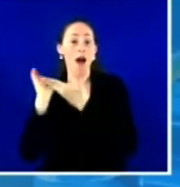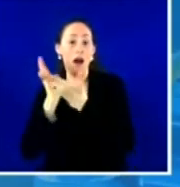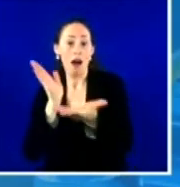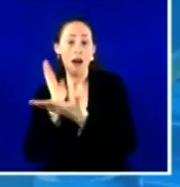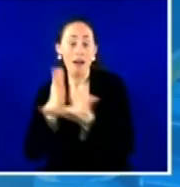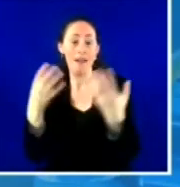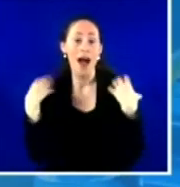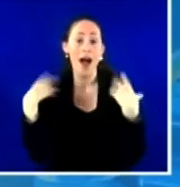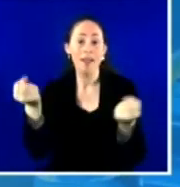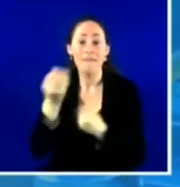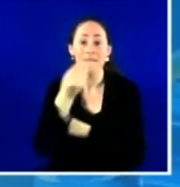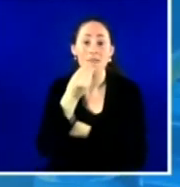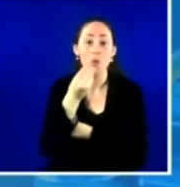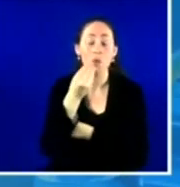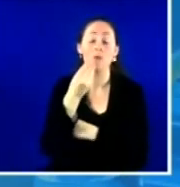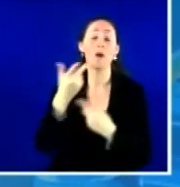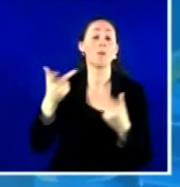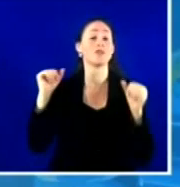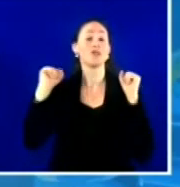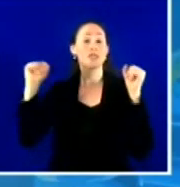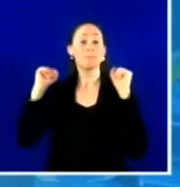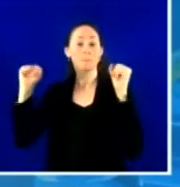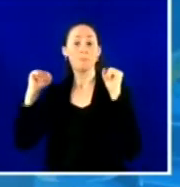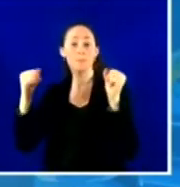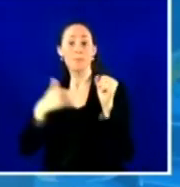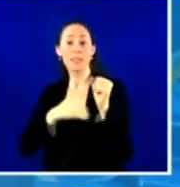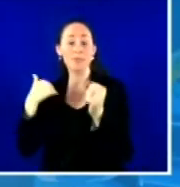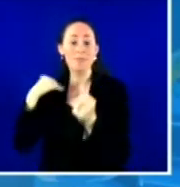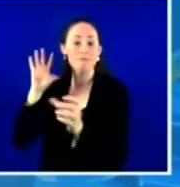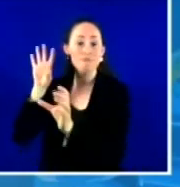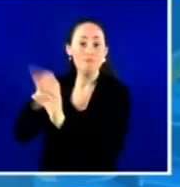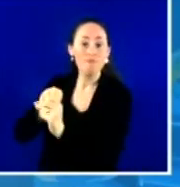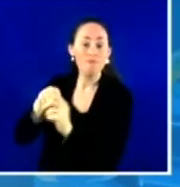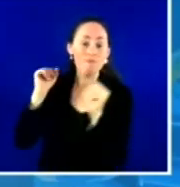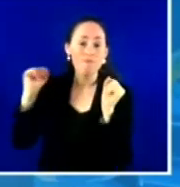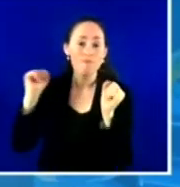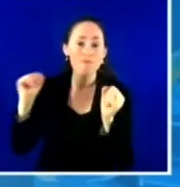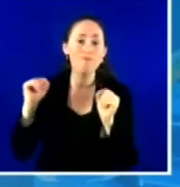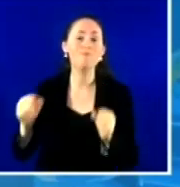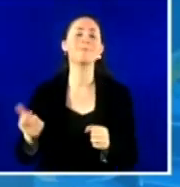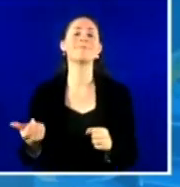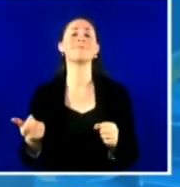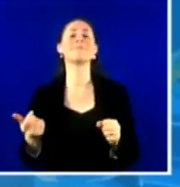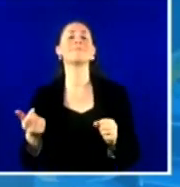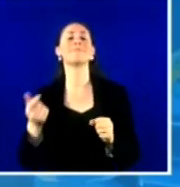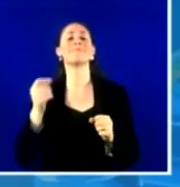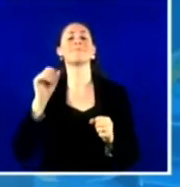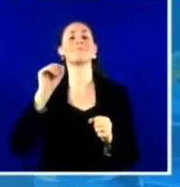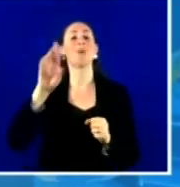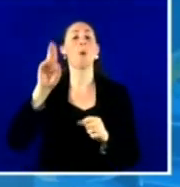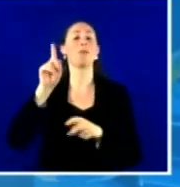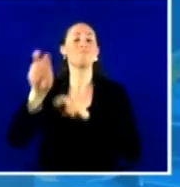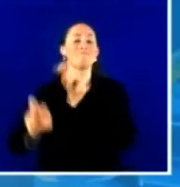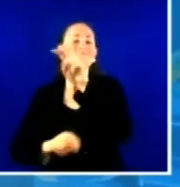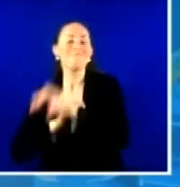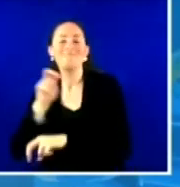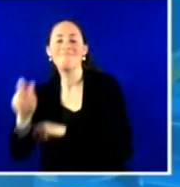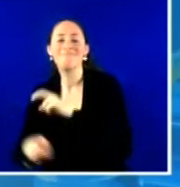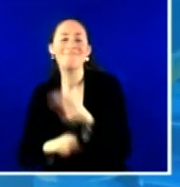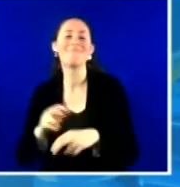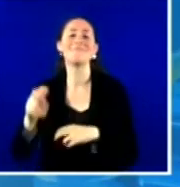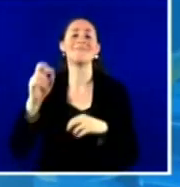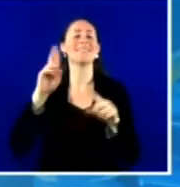and family trips to theme parks and national parks. And in the community, we're really relying on the use of